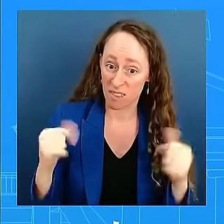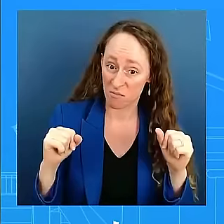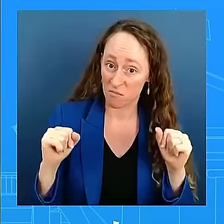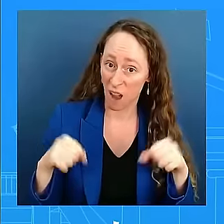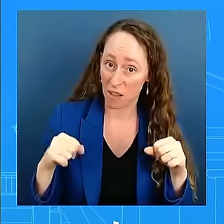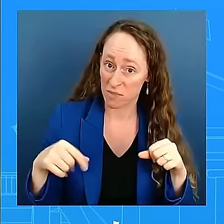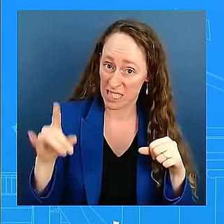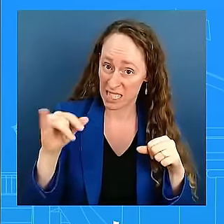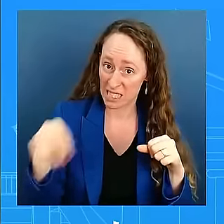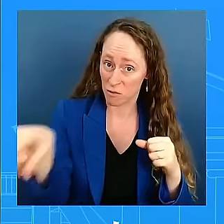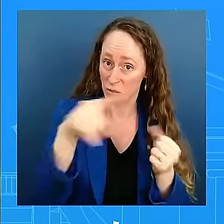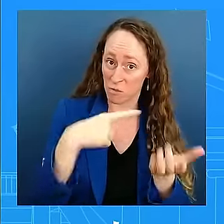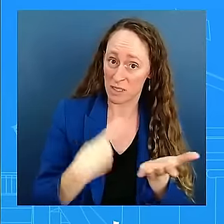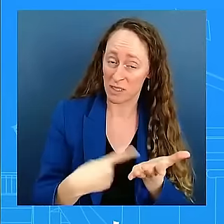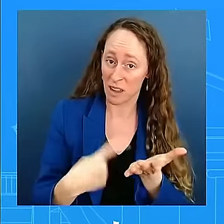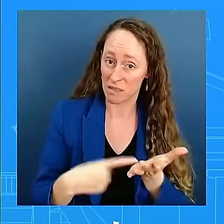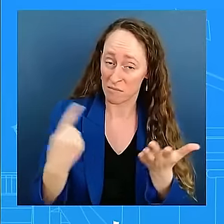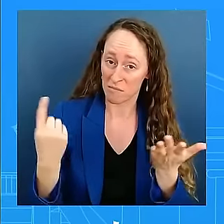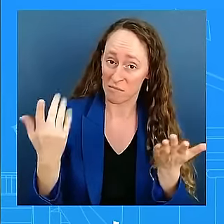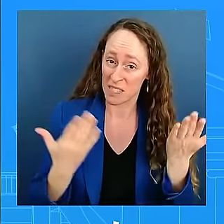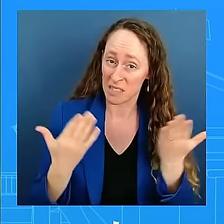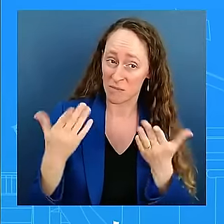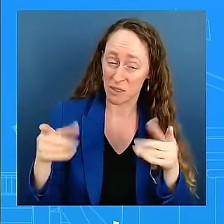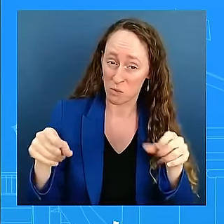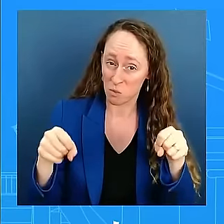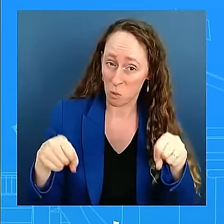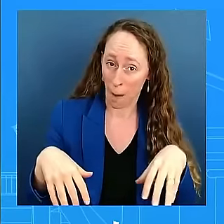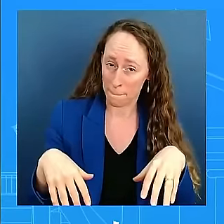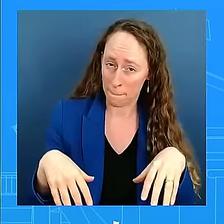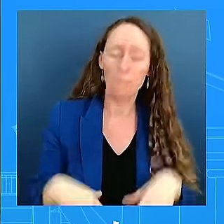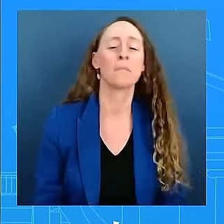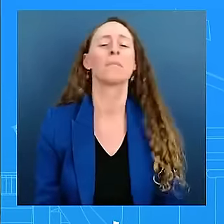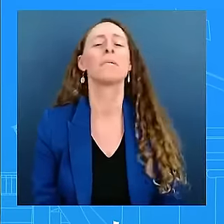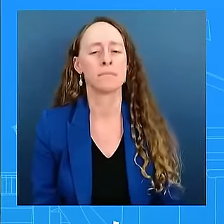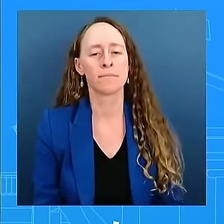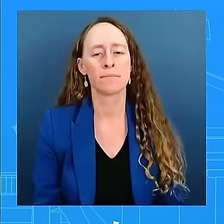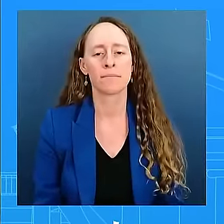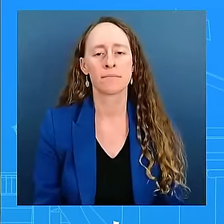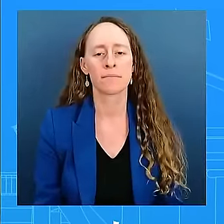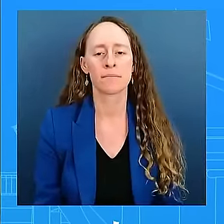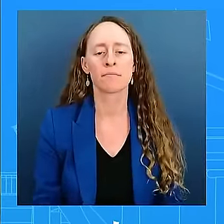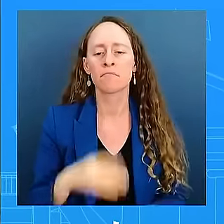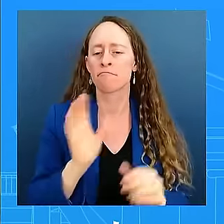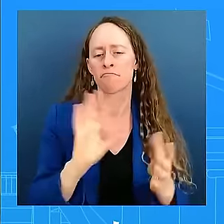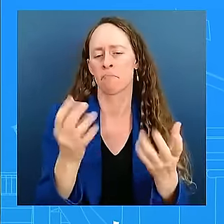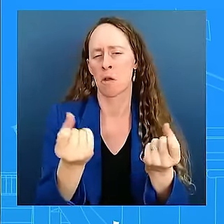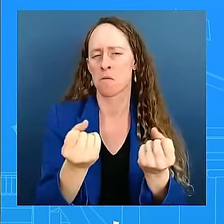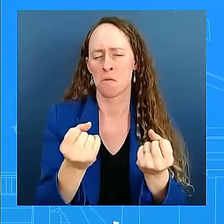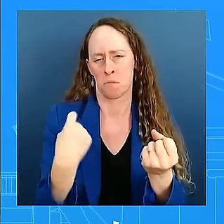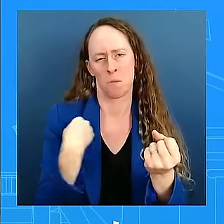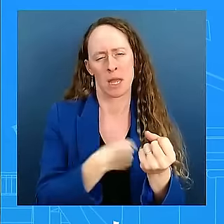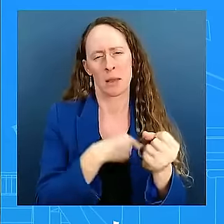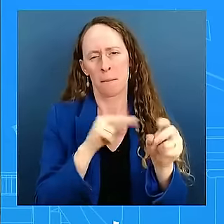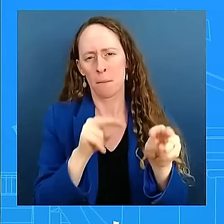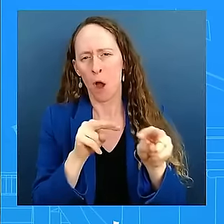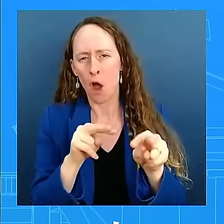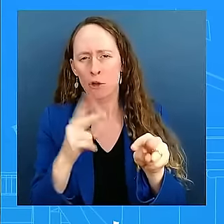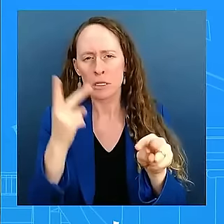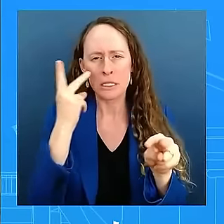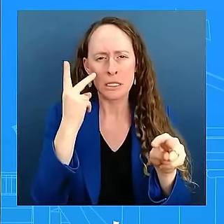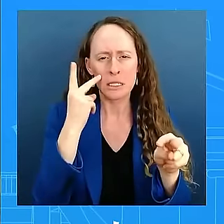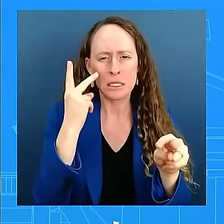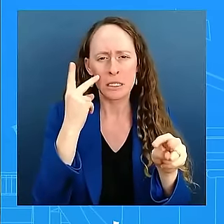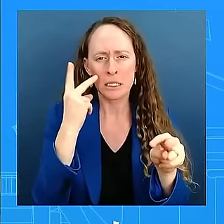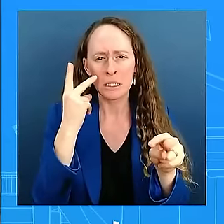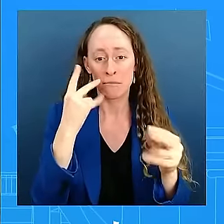monitoring the hurricane, Hurricane Milton. As you just heard me at the top, it's going to be a Category 5. Our job